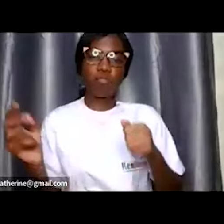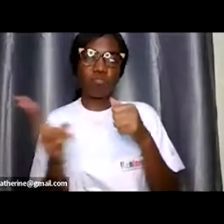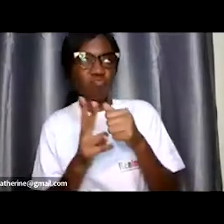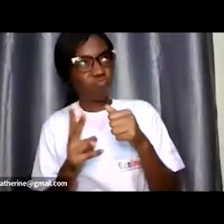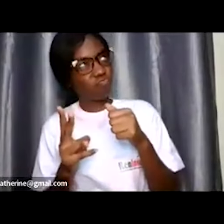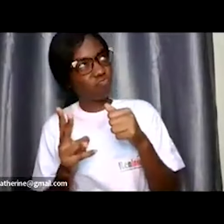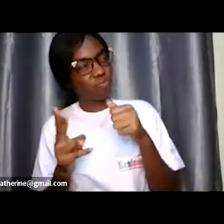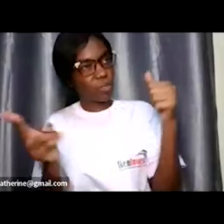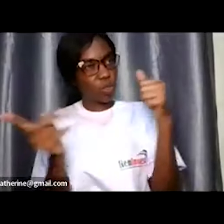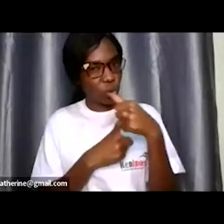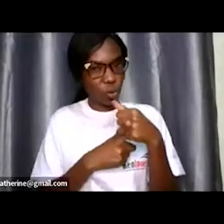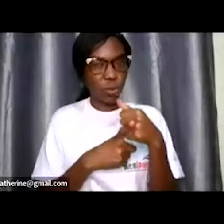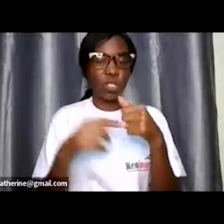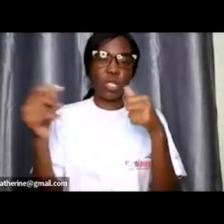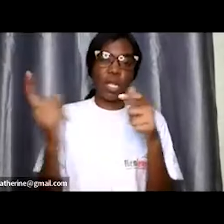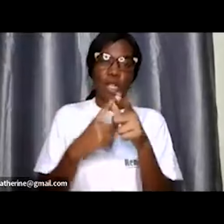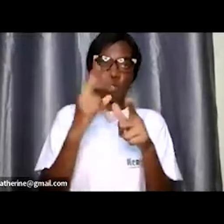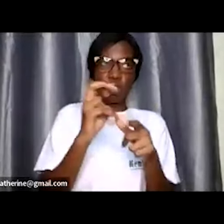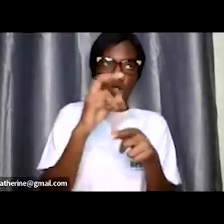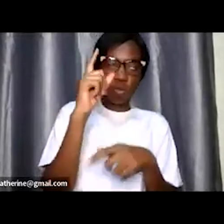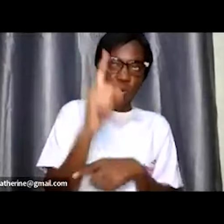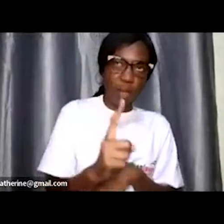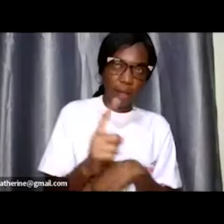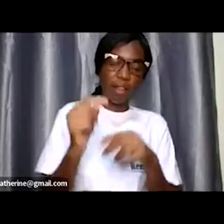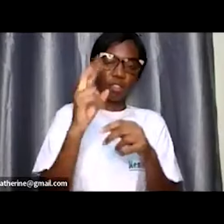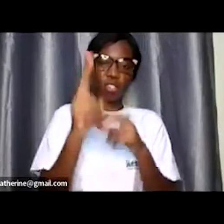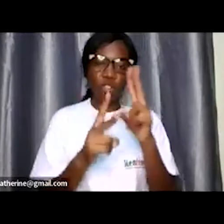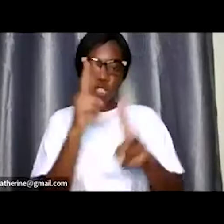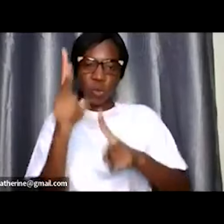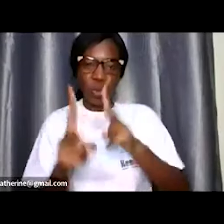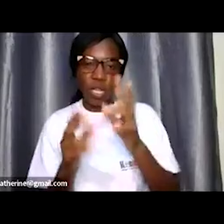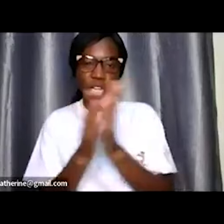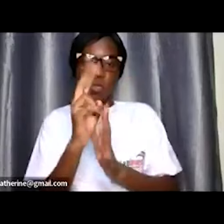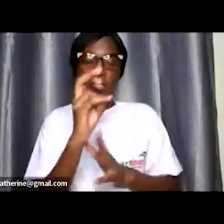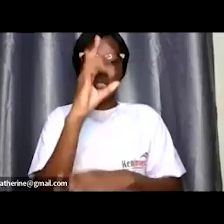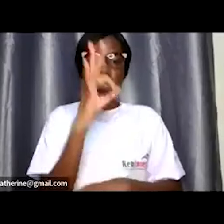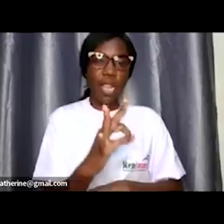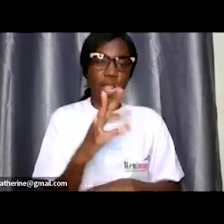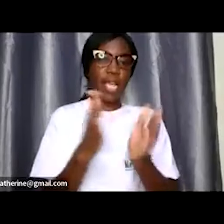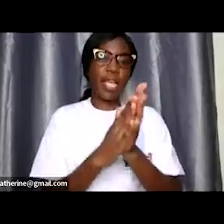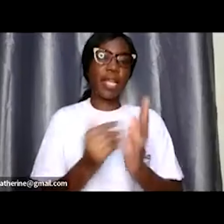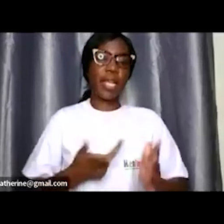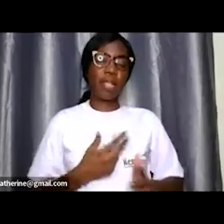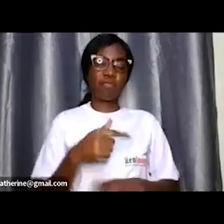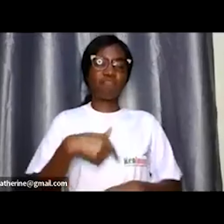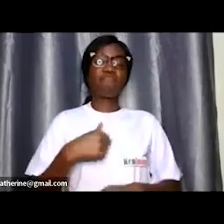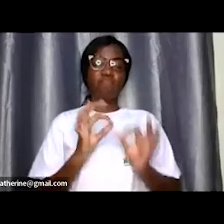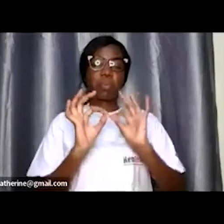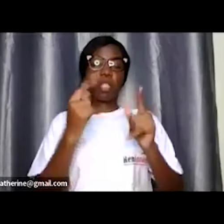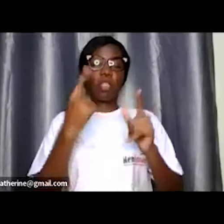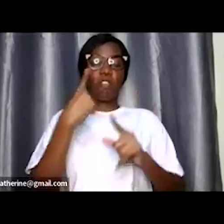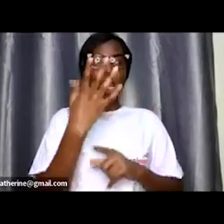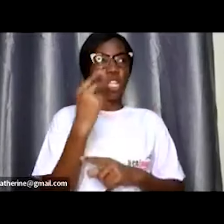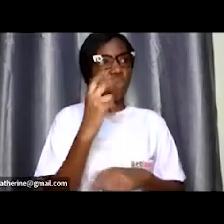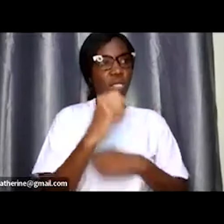or rather 2021 2022 and 2023 uh we've been fortunate enough for the last two years we've actually